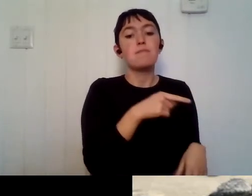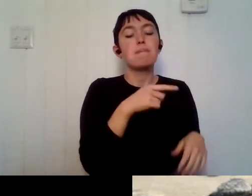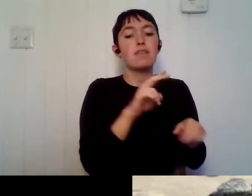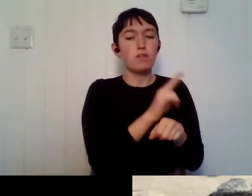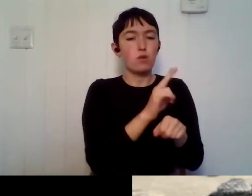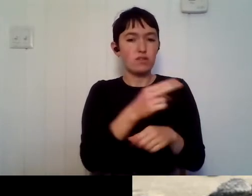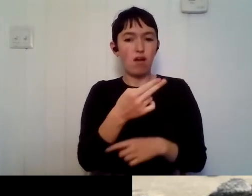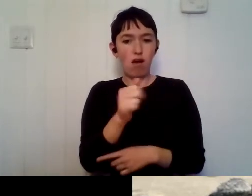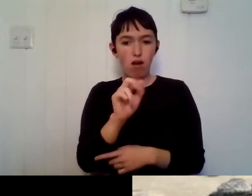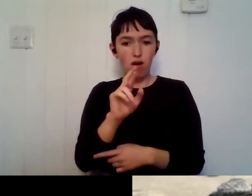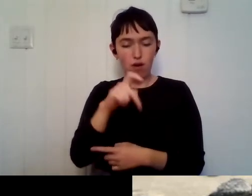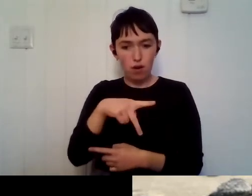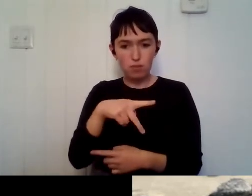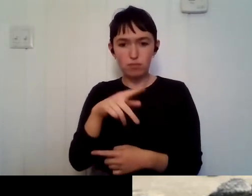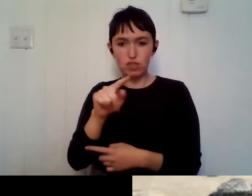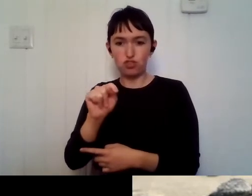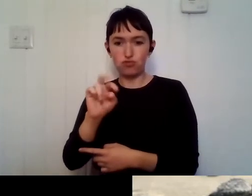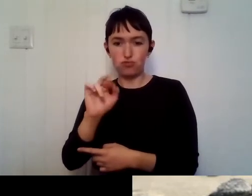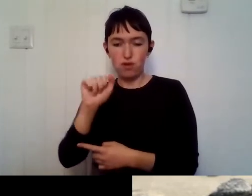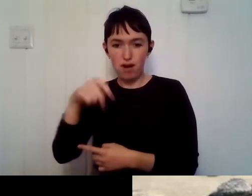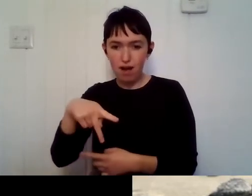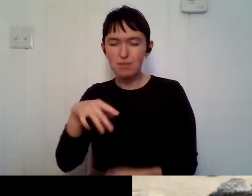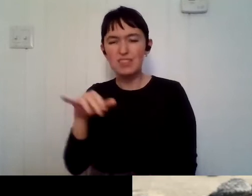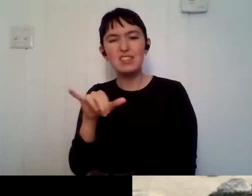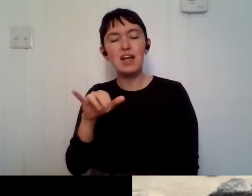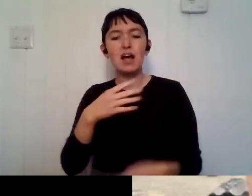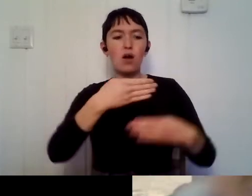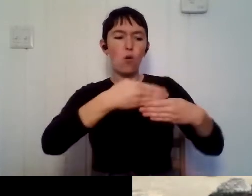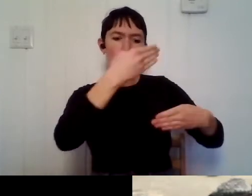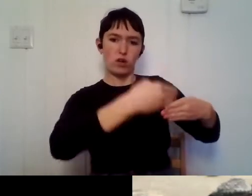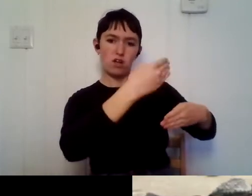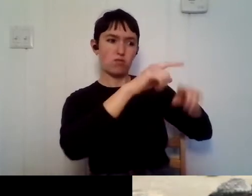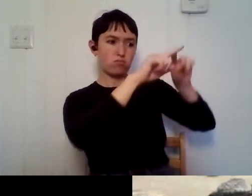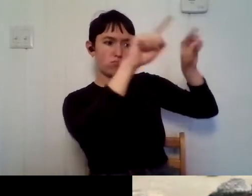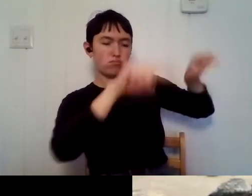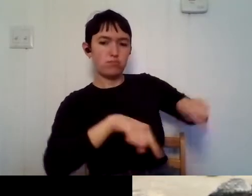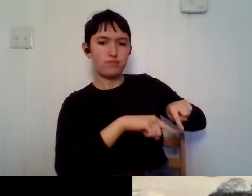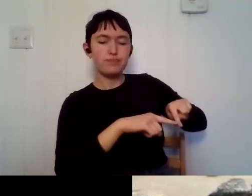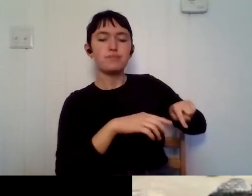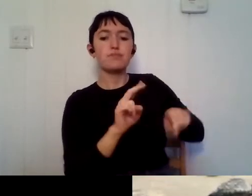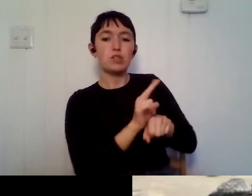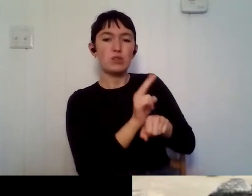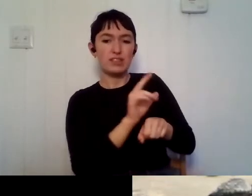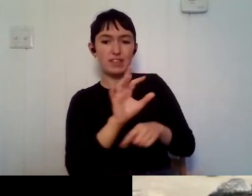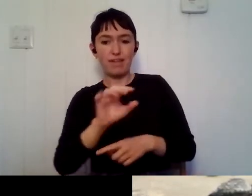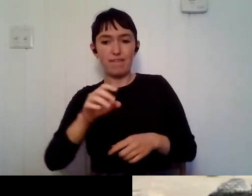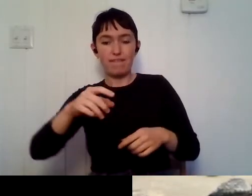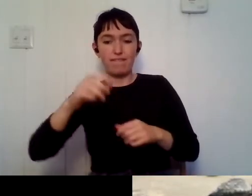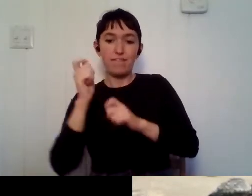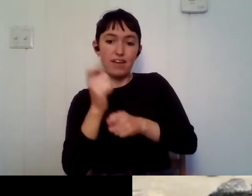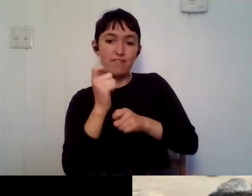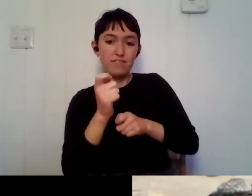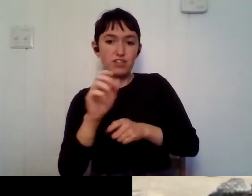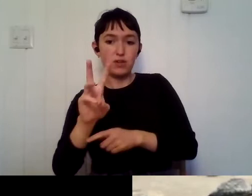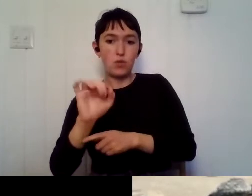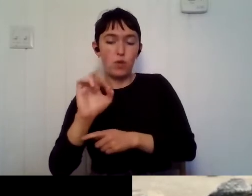which is basically a giant window frame. And then you wrap fishing line around it so it has tension. And then the